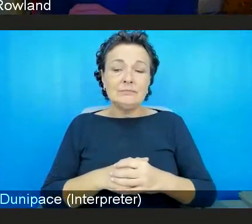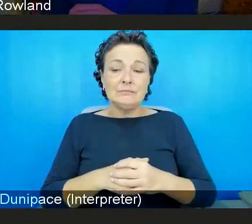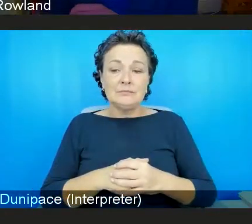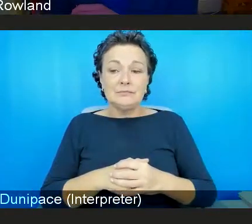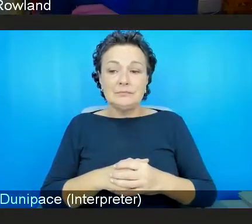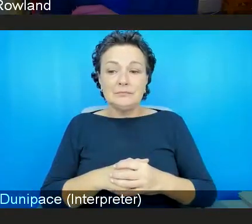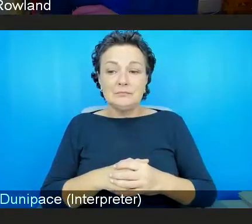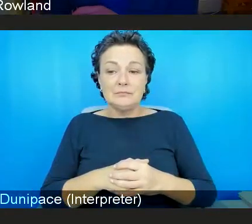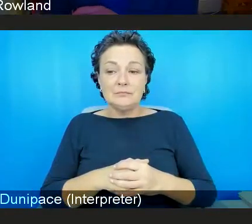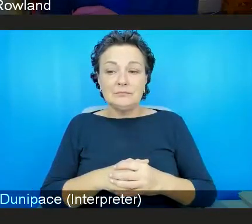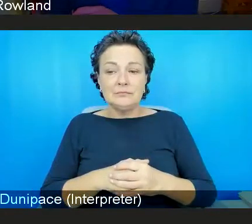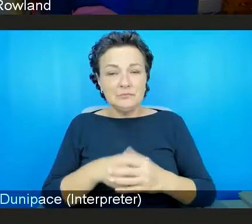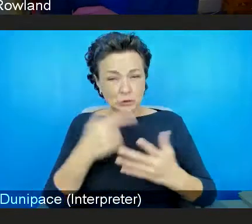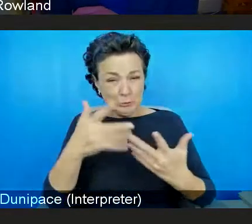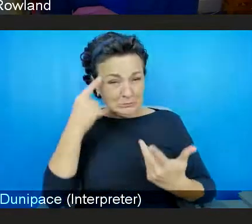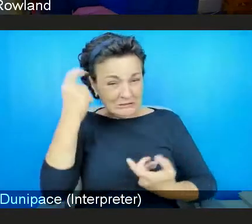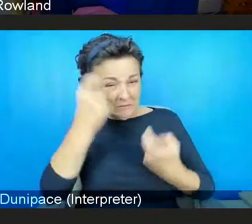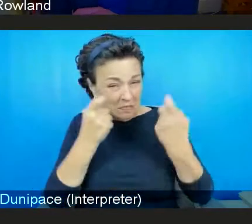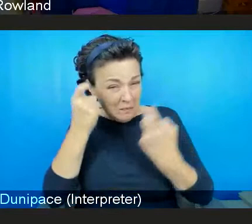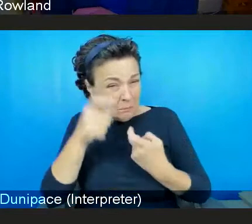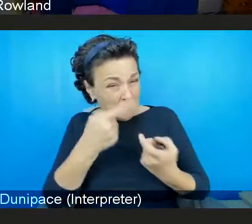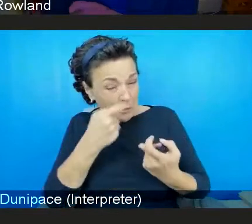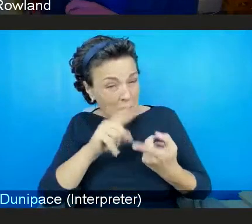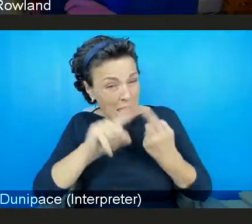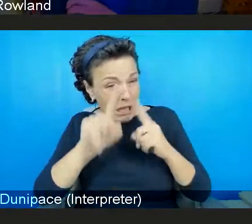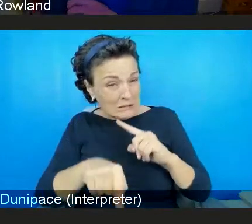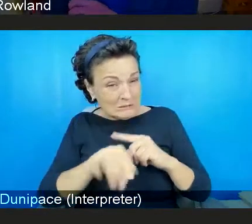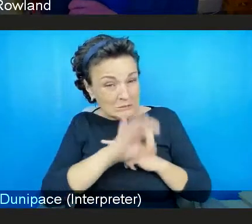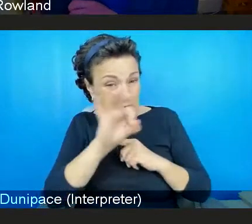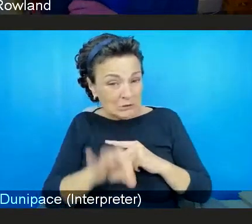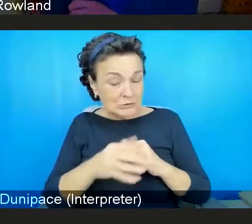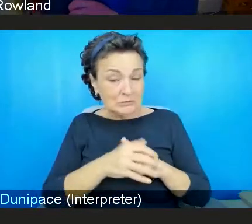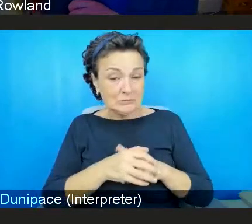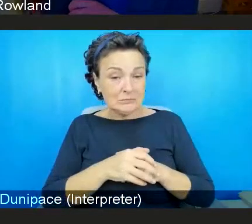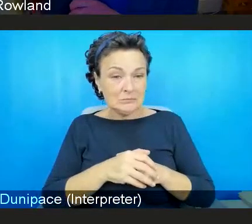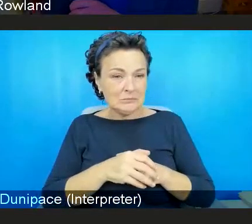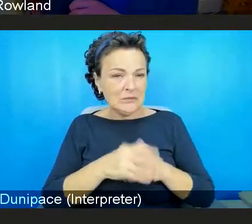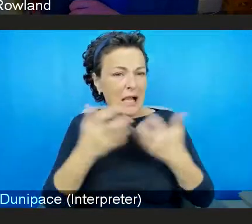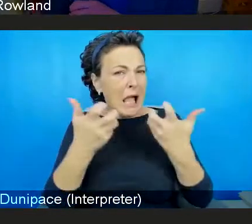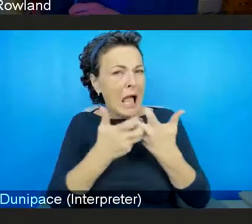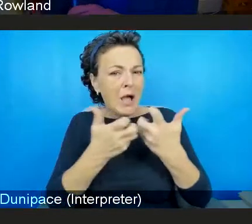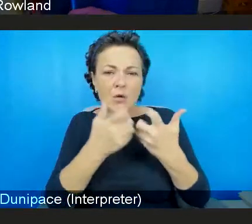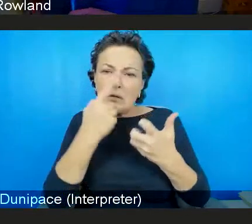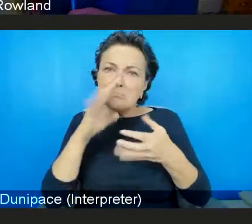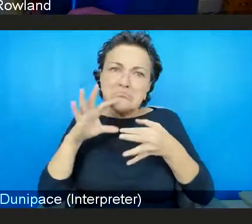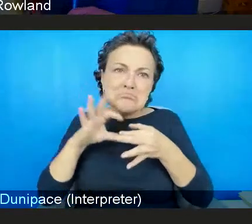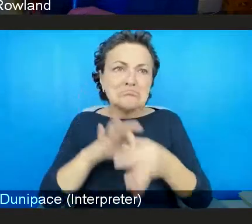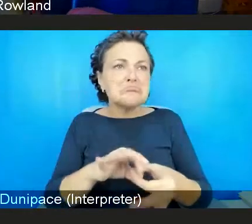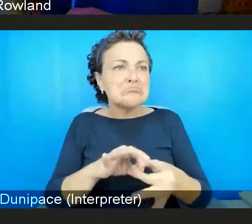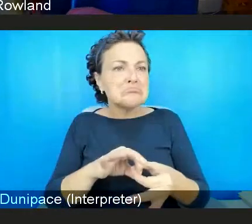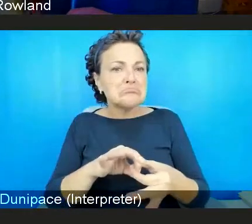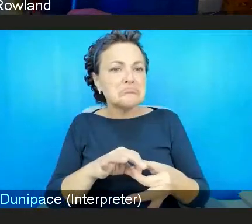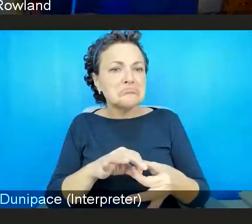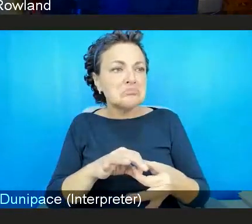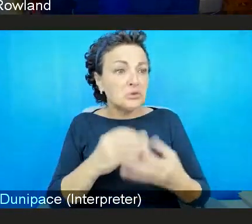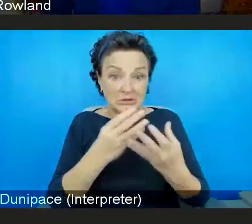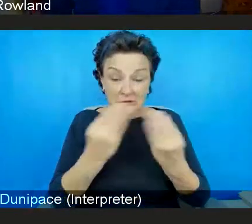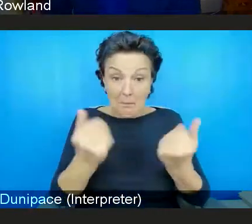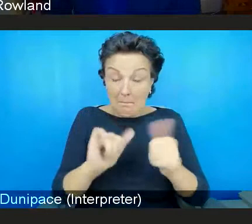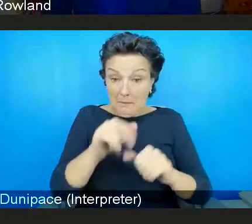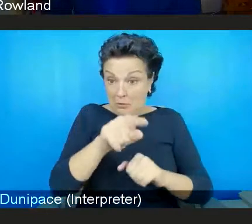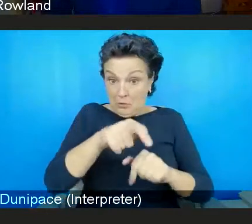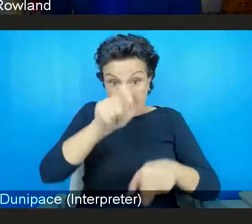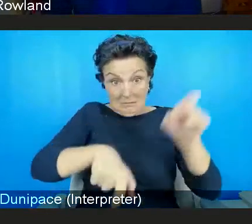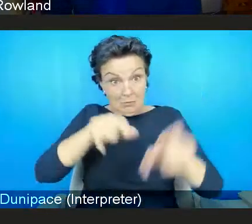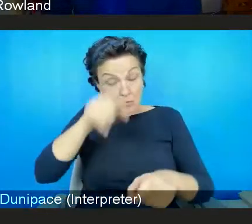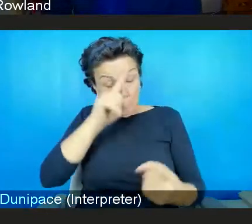had a chance to think about that and how it might relate to some of the some of the people that you meet?